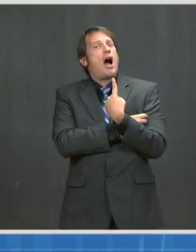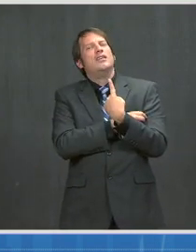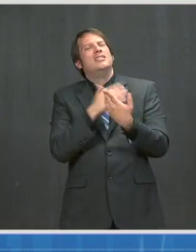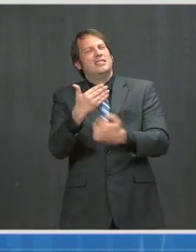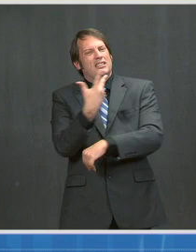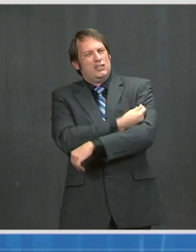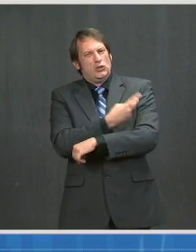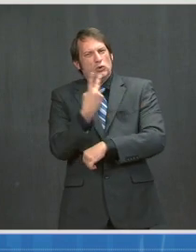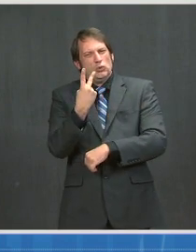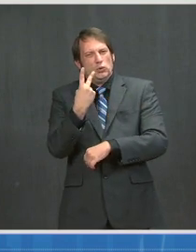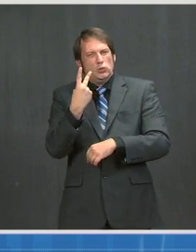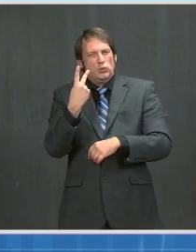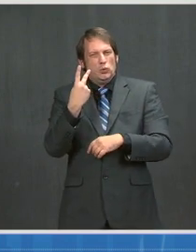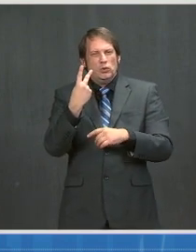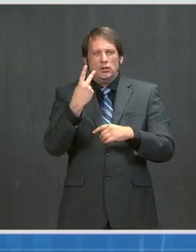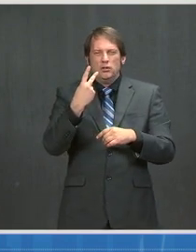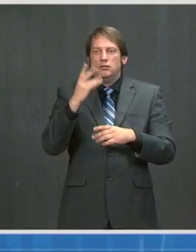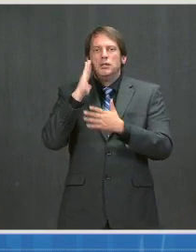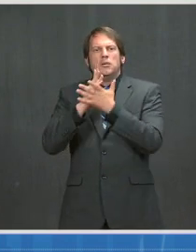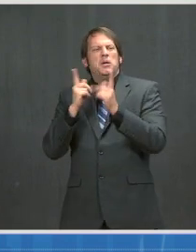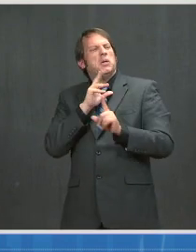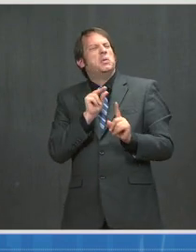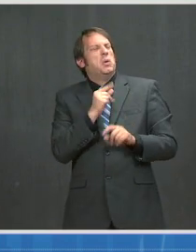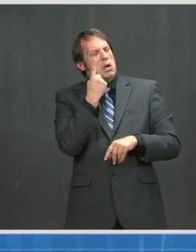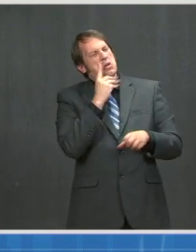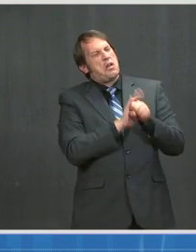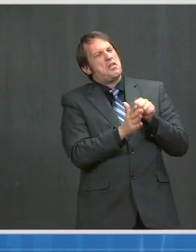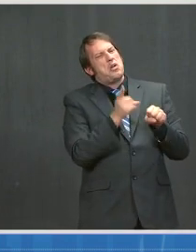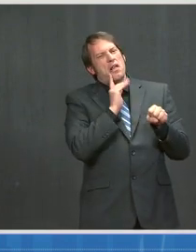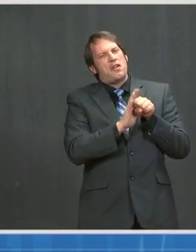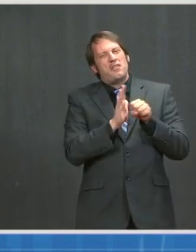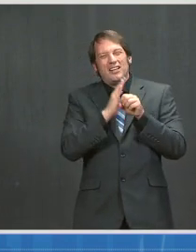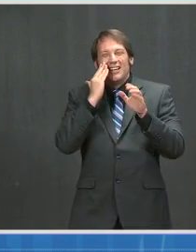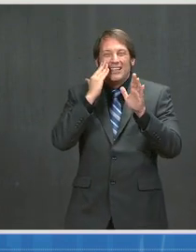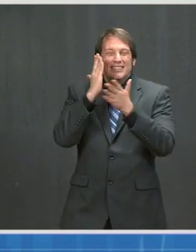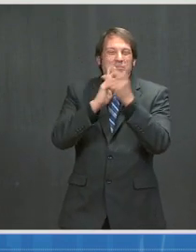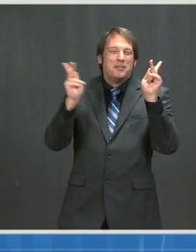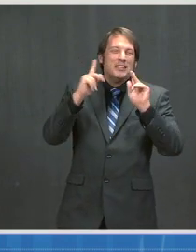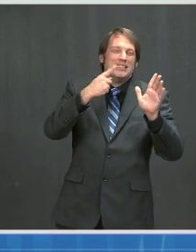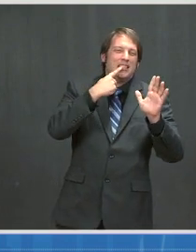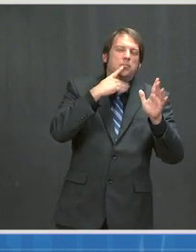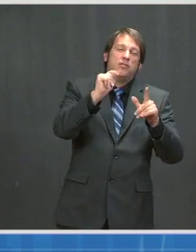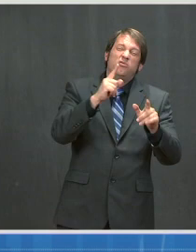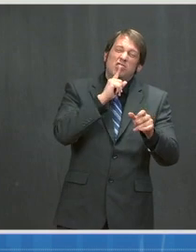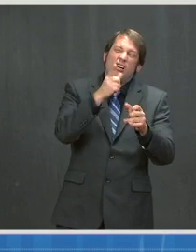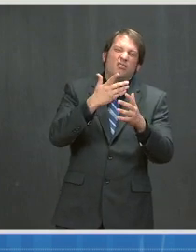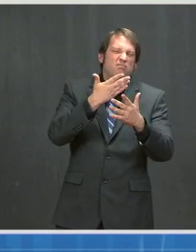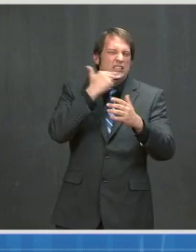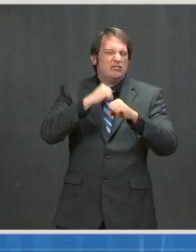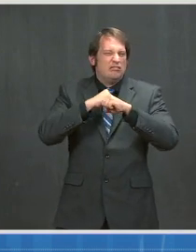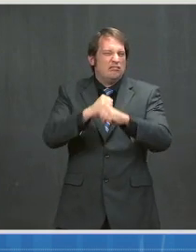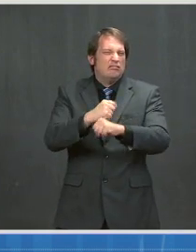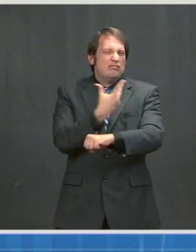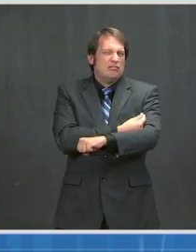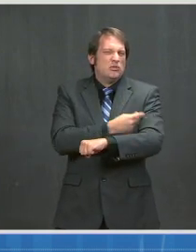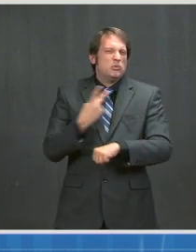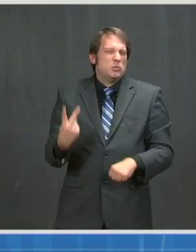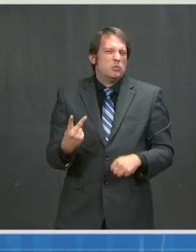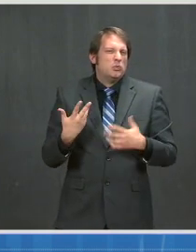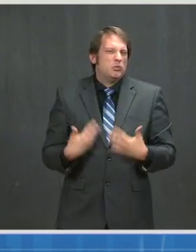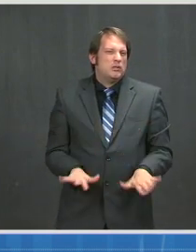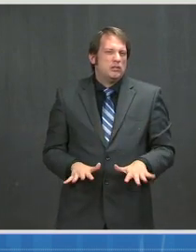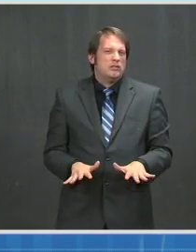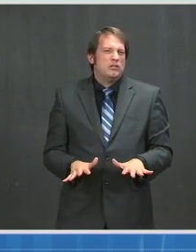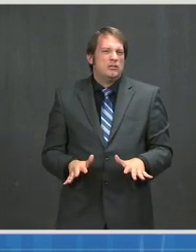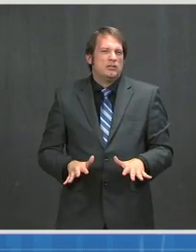certainly respect that. But right now, given the number of vaccines we're able to give every day, literally every day that goes